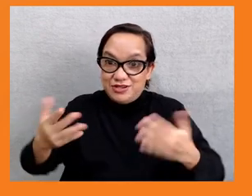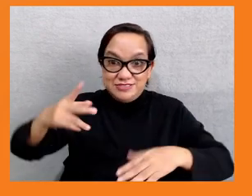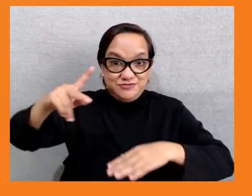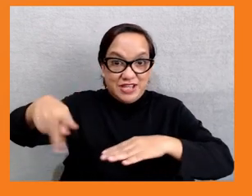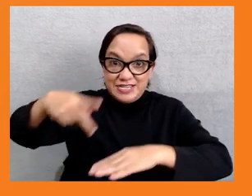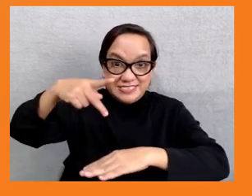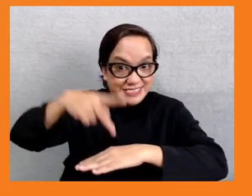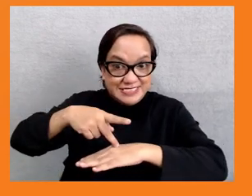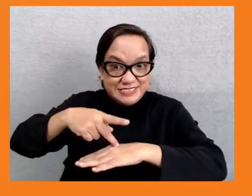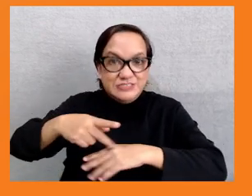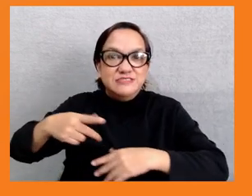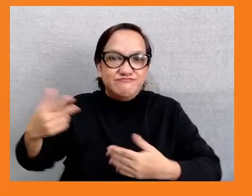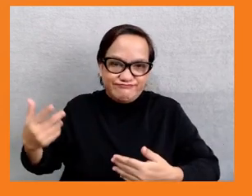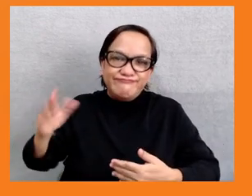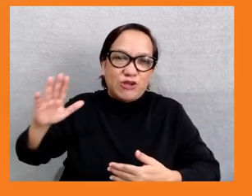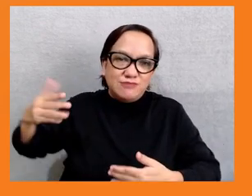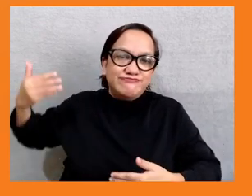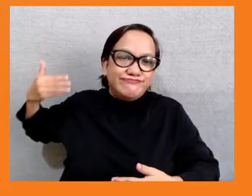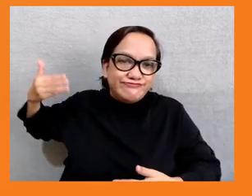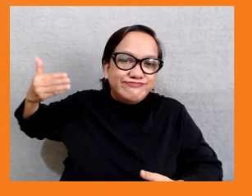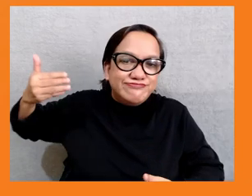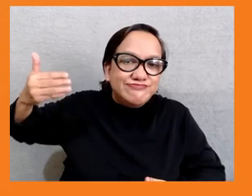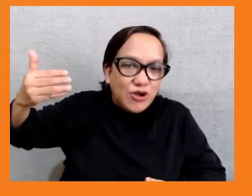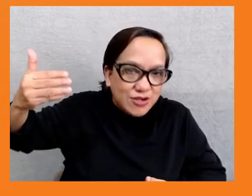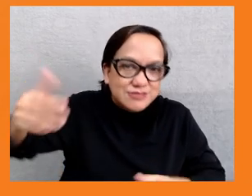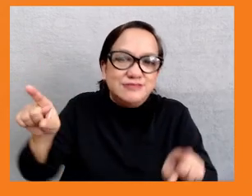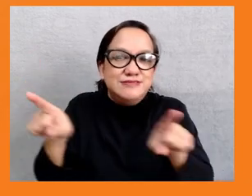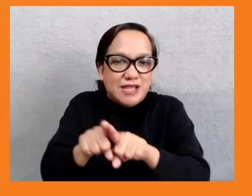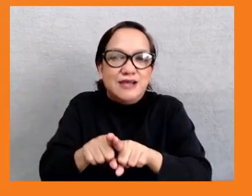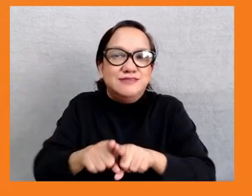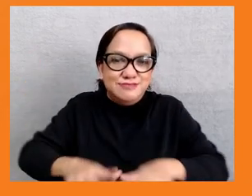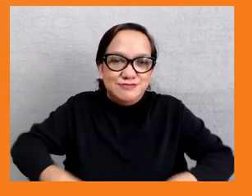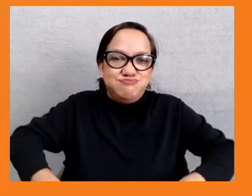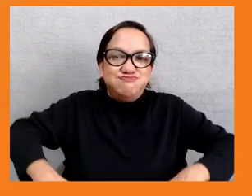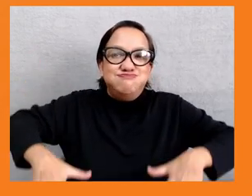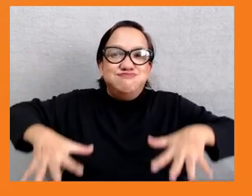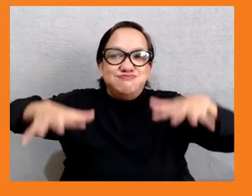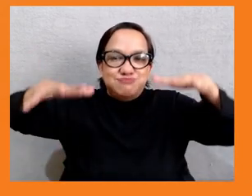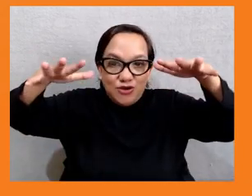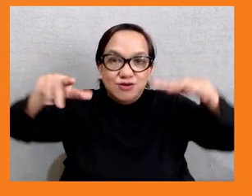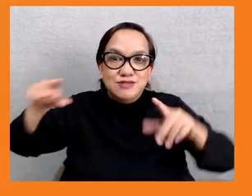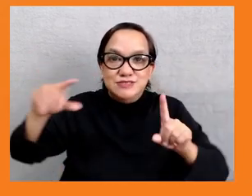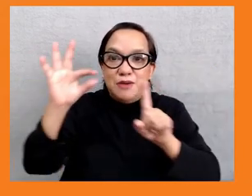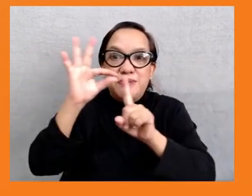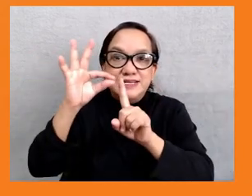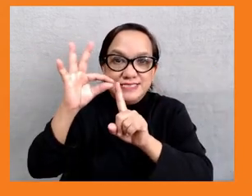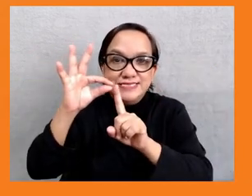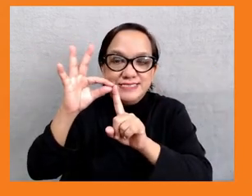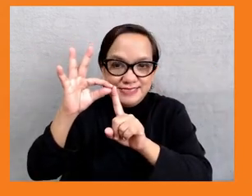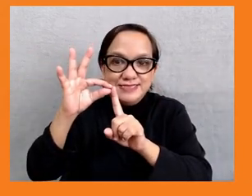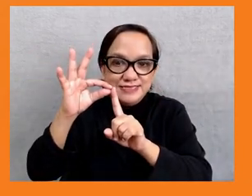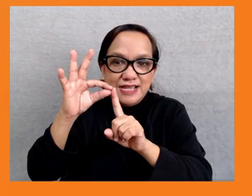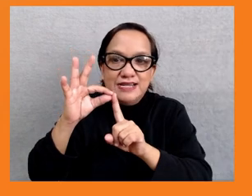in Pakistan and then earlier in Bangladesh we have historic droughts in China and in India. So